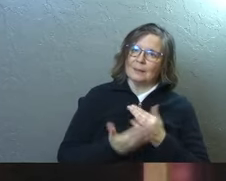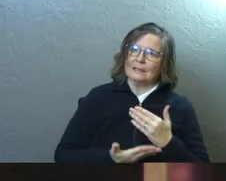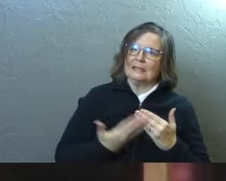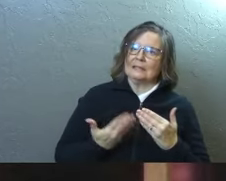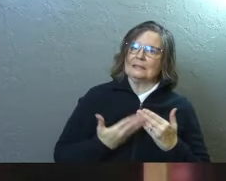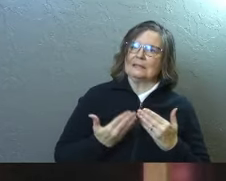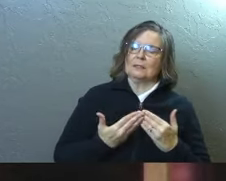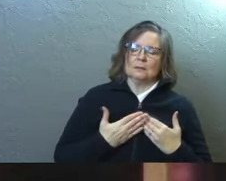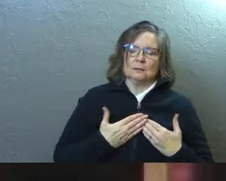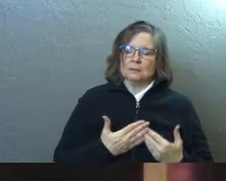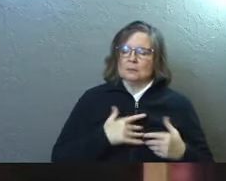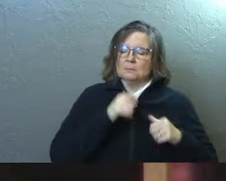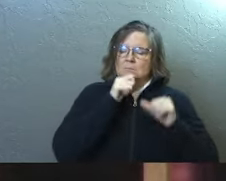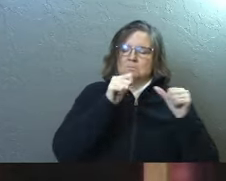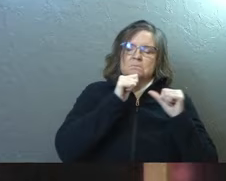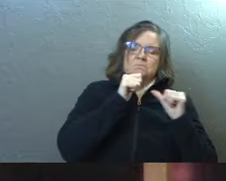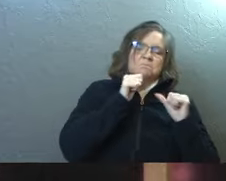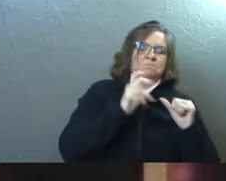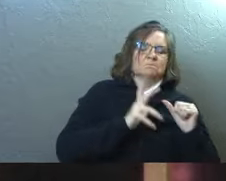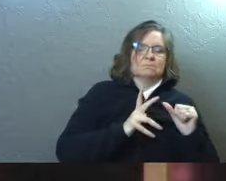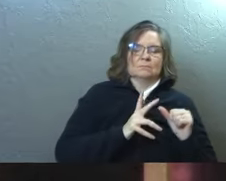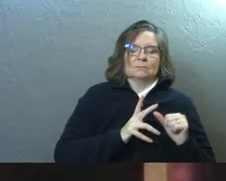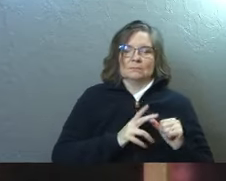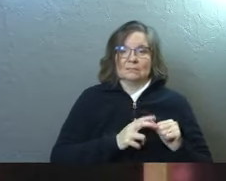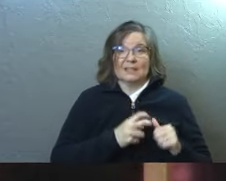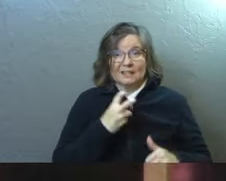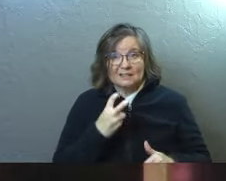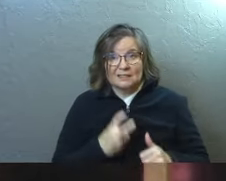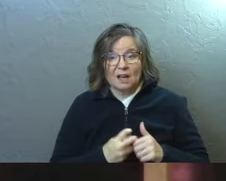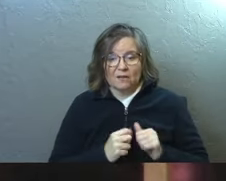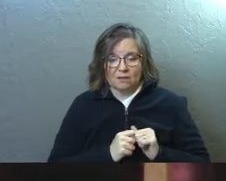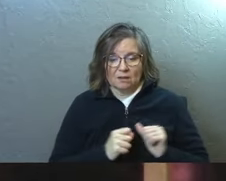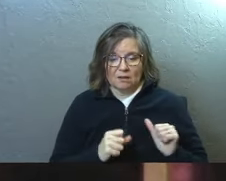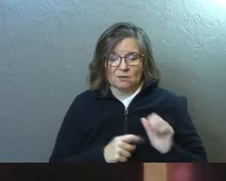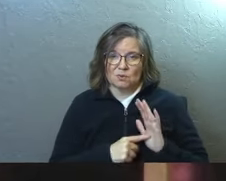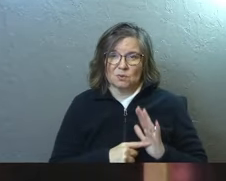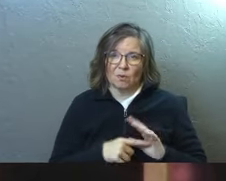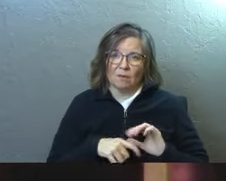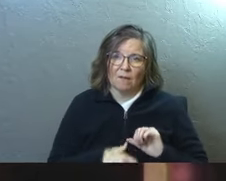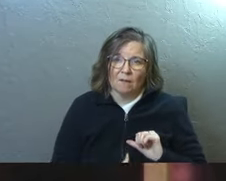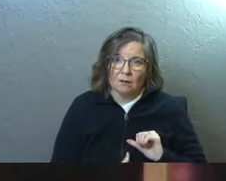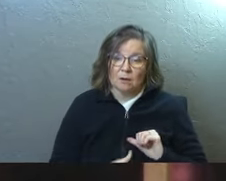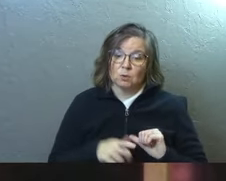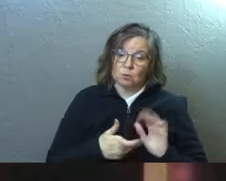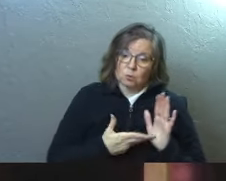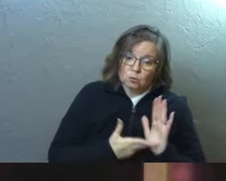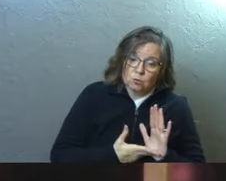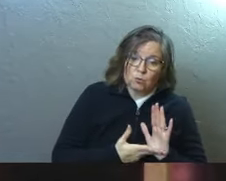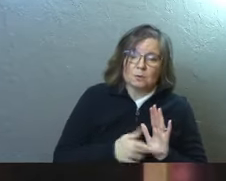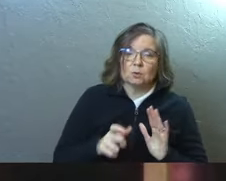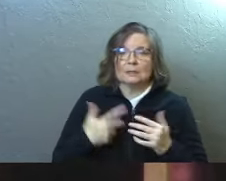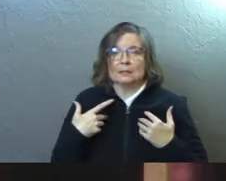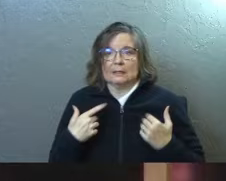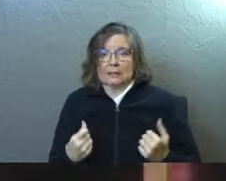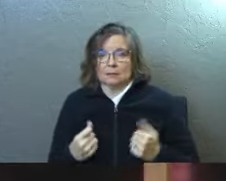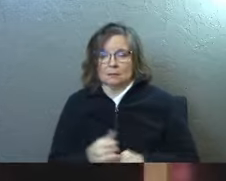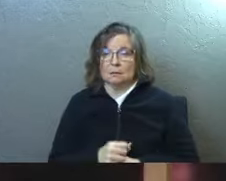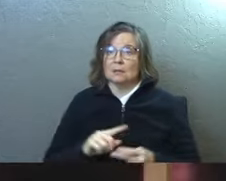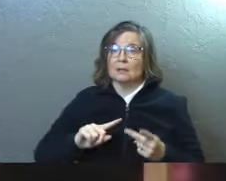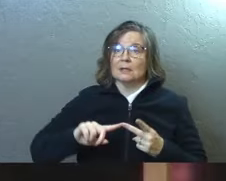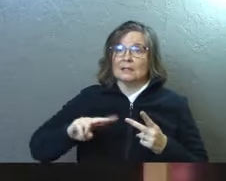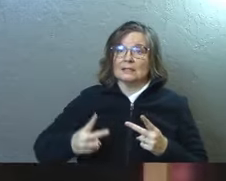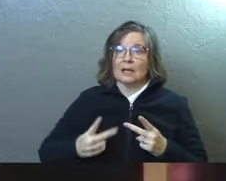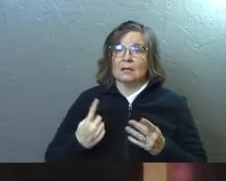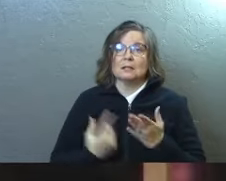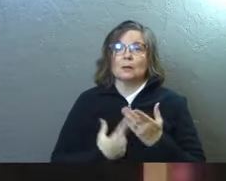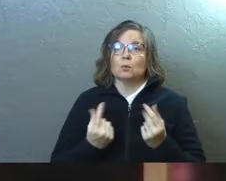go-to. It's tough to do the other, but you need truth and you need healing. The second thing that we sometimes do is we